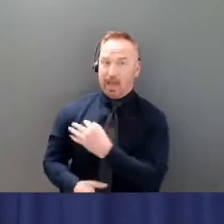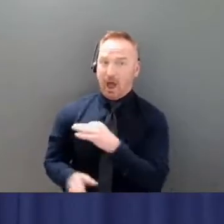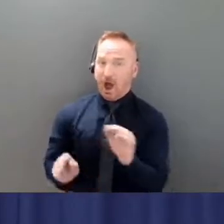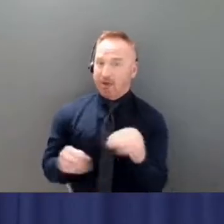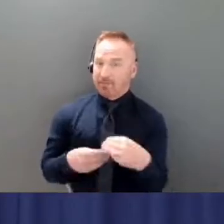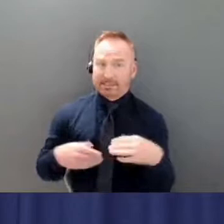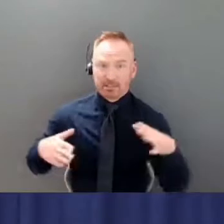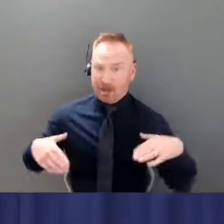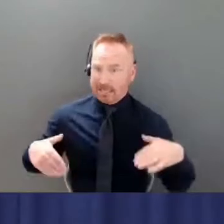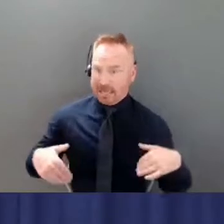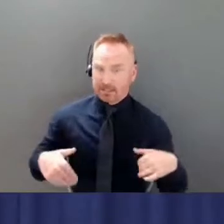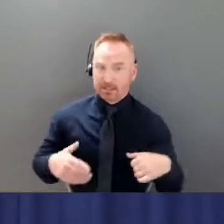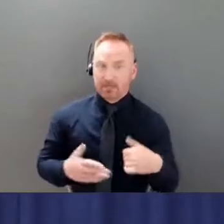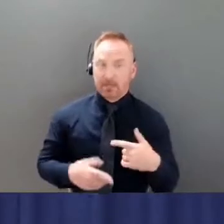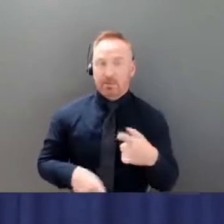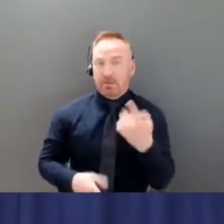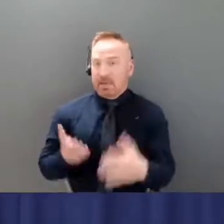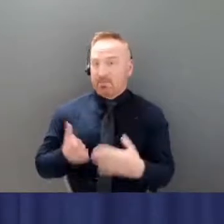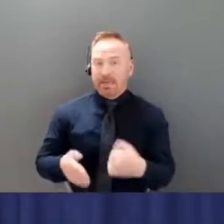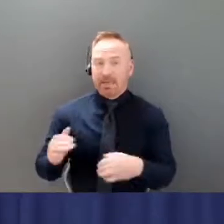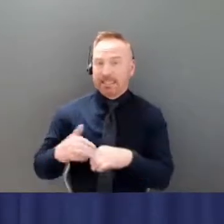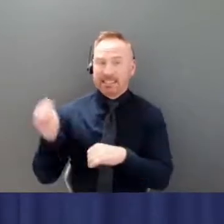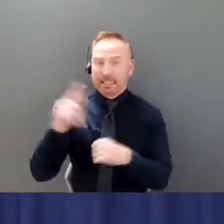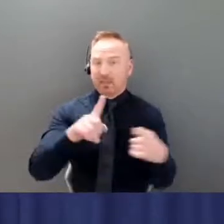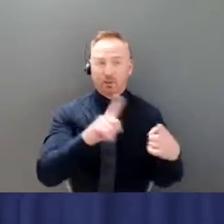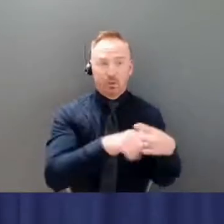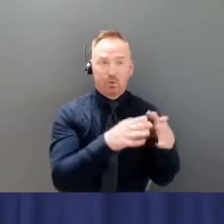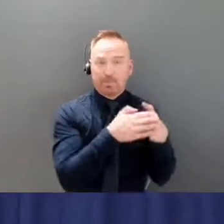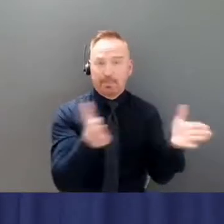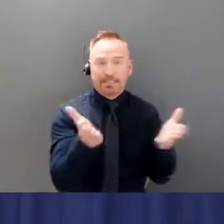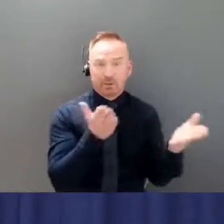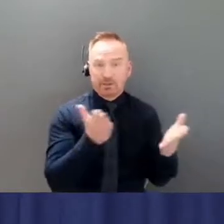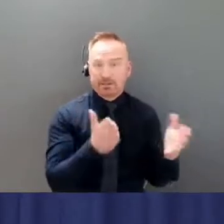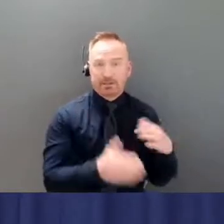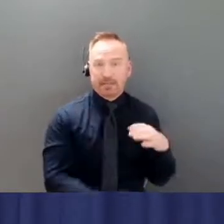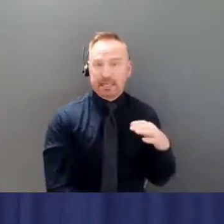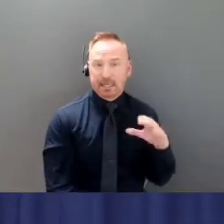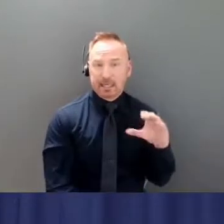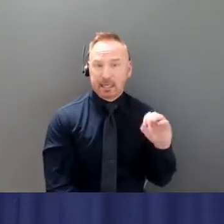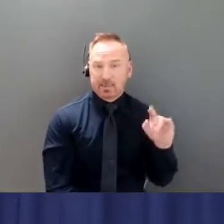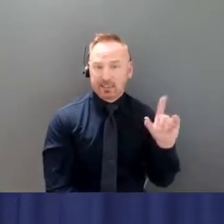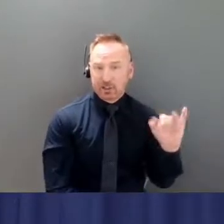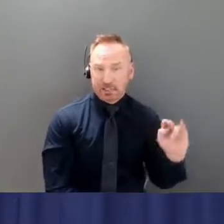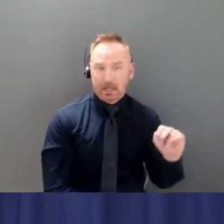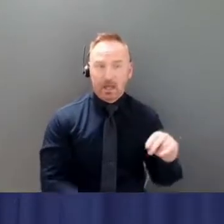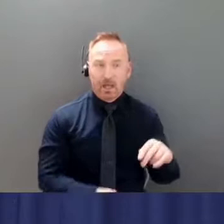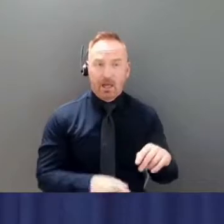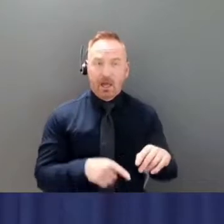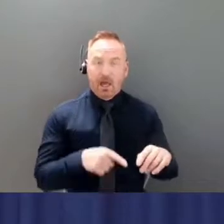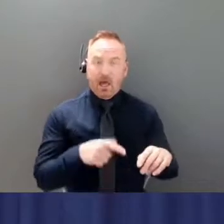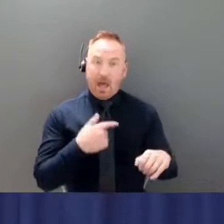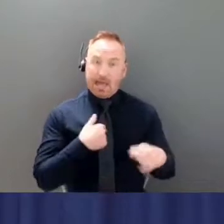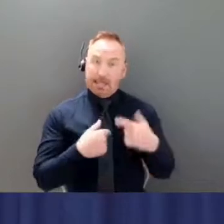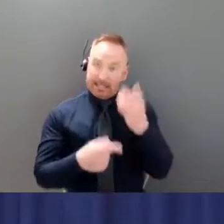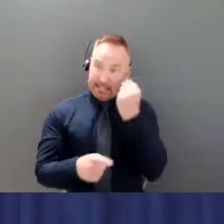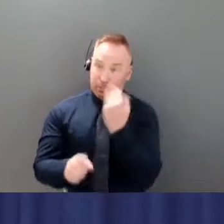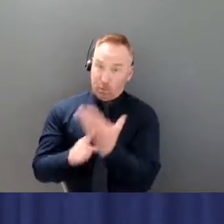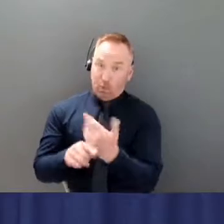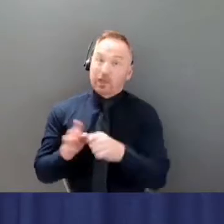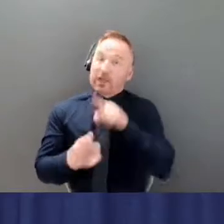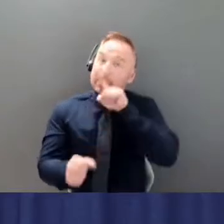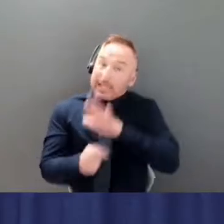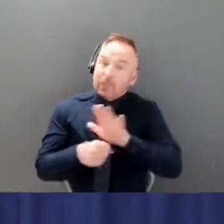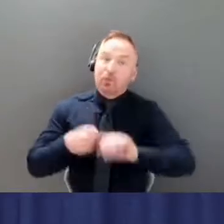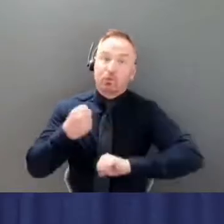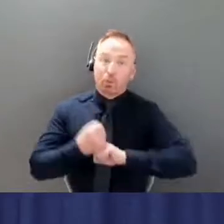it's gone to the public service commission i can indicate to you that we are uh committed to uh supporting yukoners that